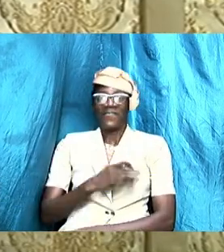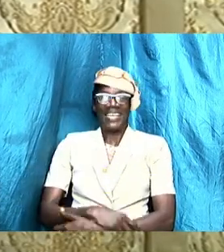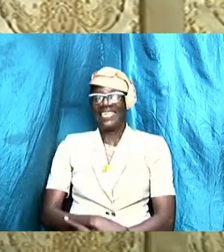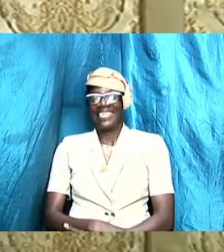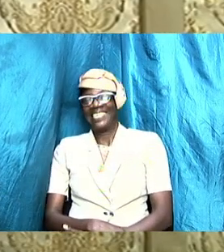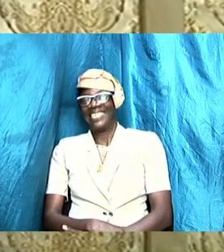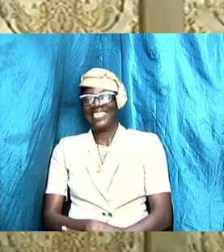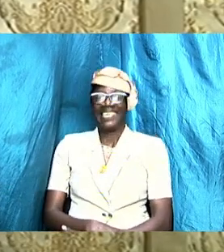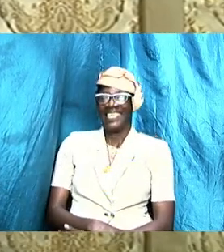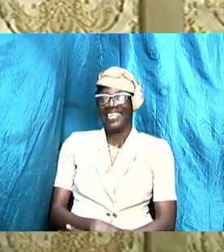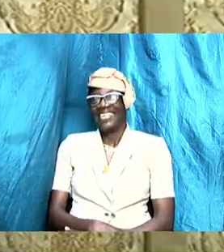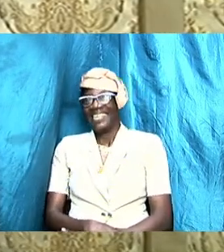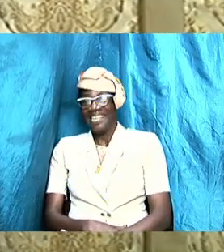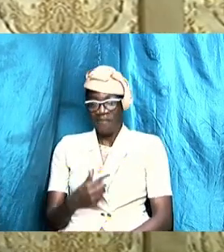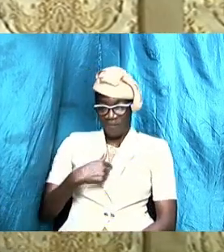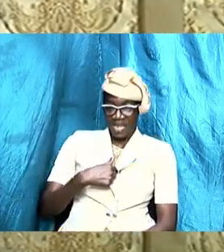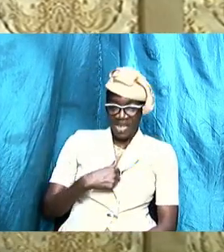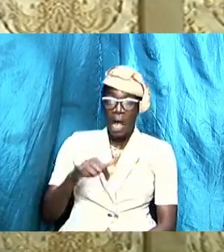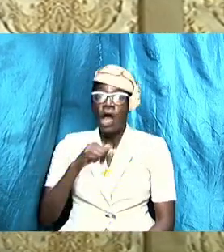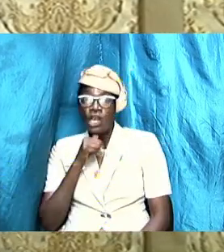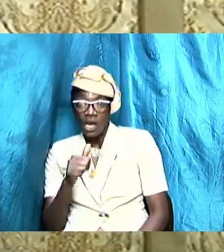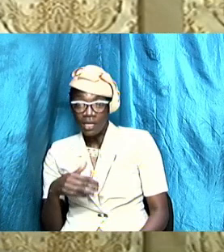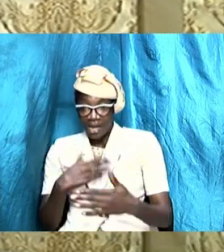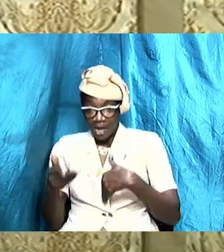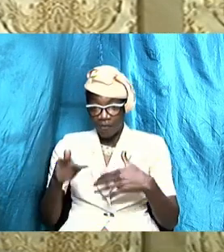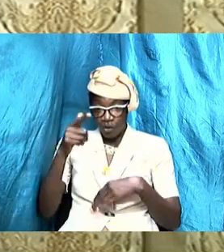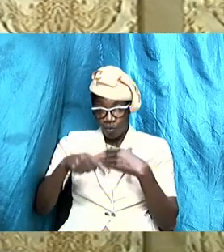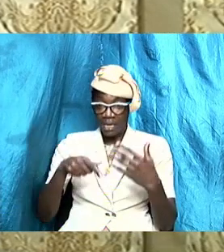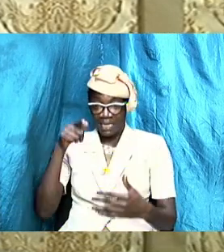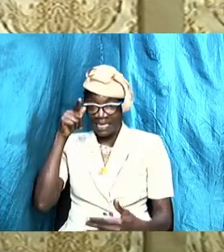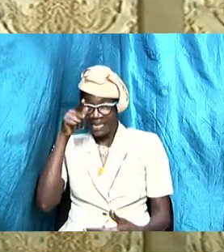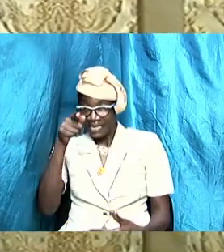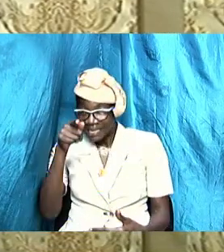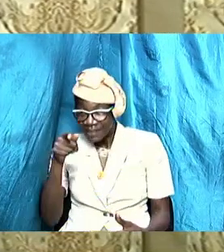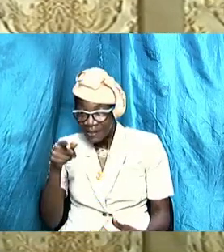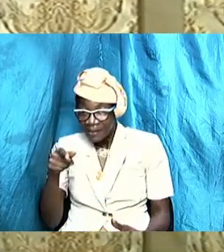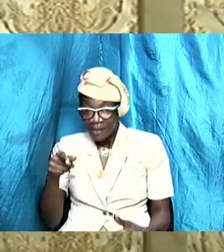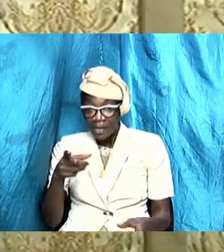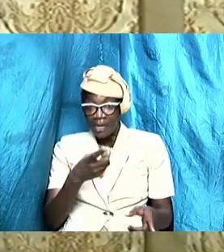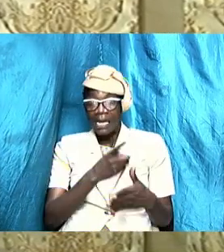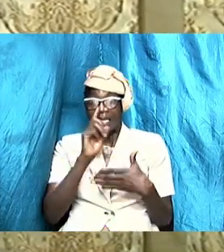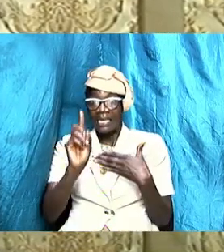not after what he did or not after what she did and you are suffering